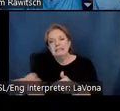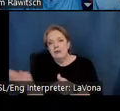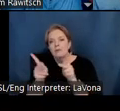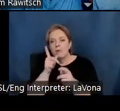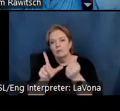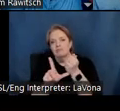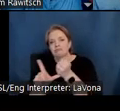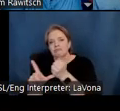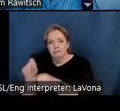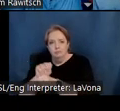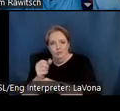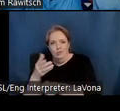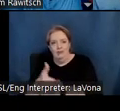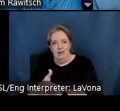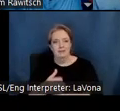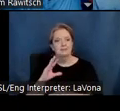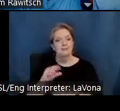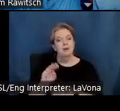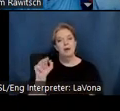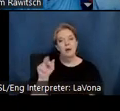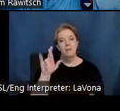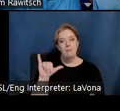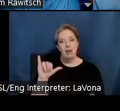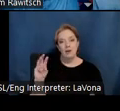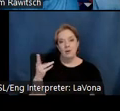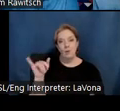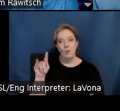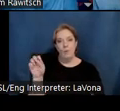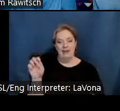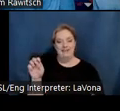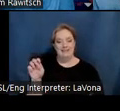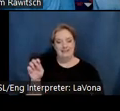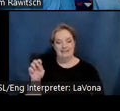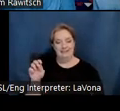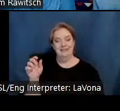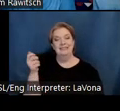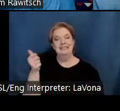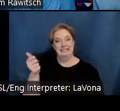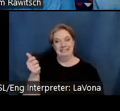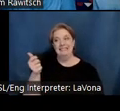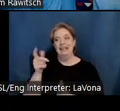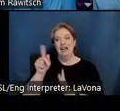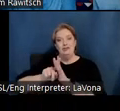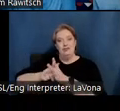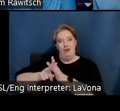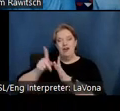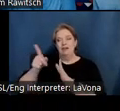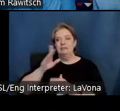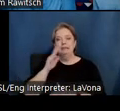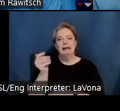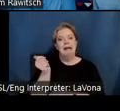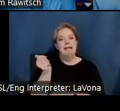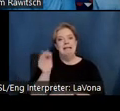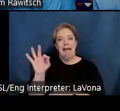Larry White, Sam's first full-time employee, was a 19-year-old art student when Sam hired him. Six